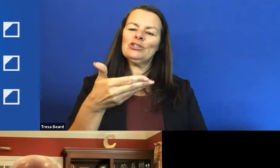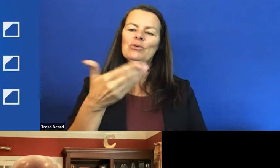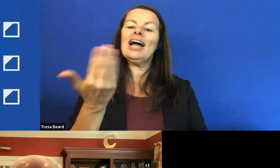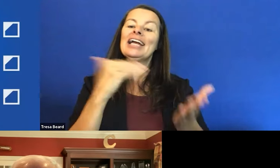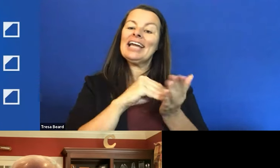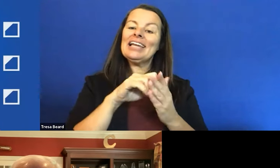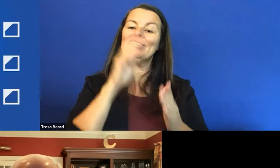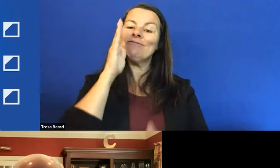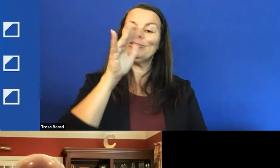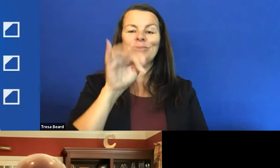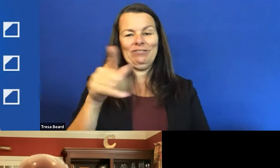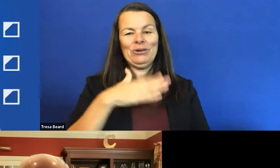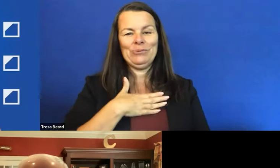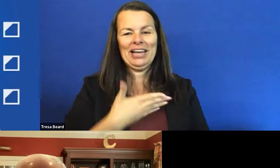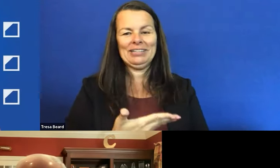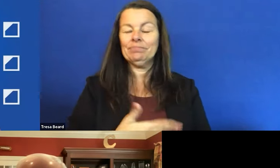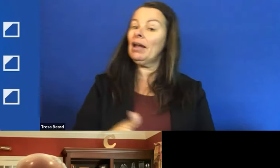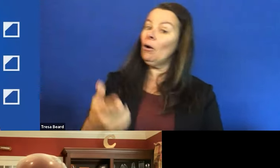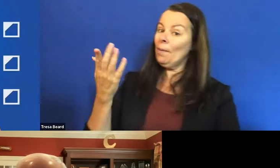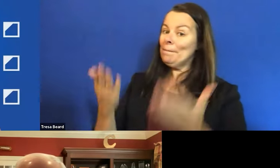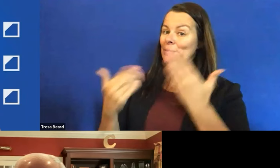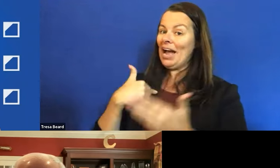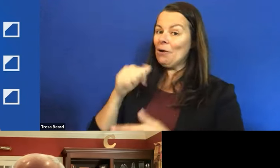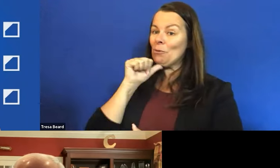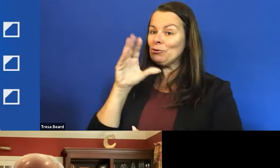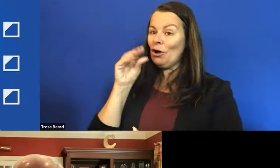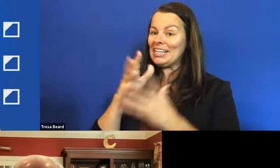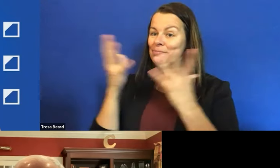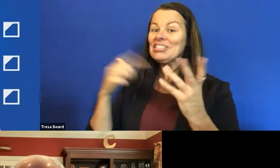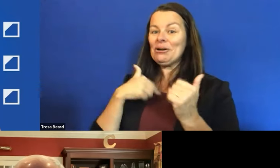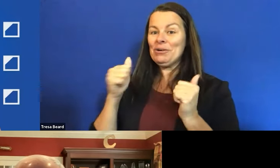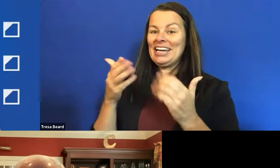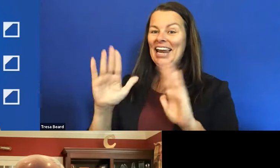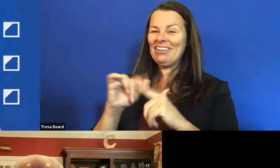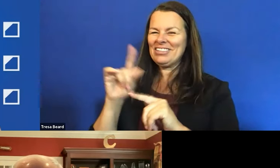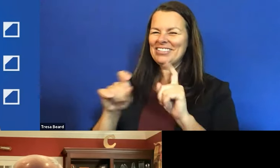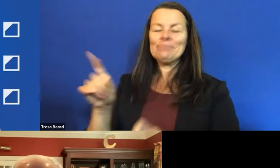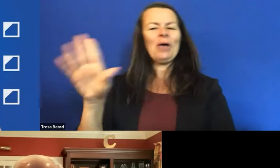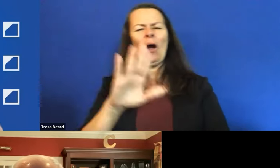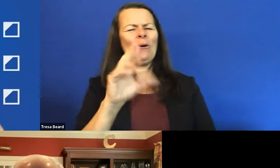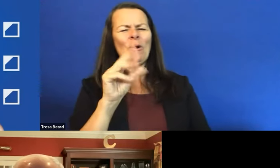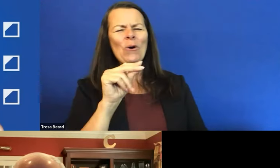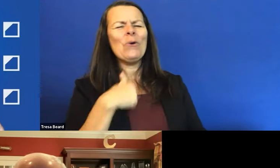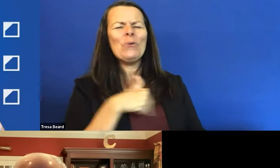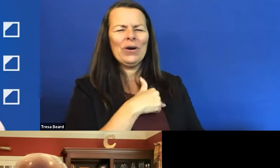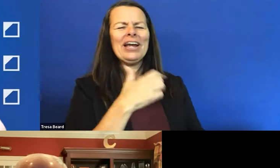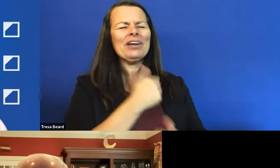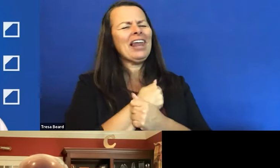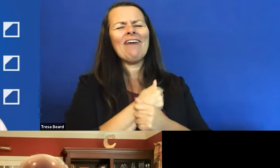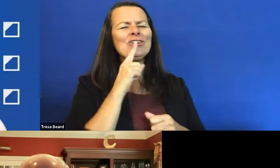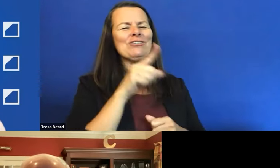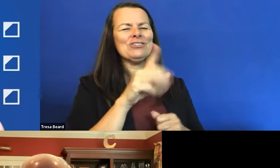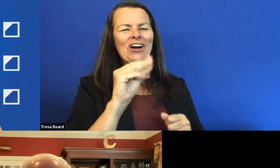if you're willing. maybe I won't talk as much and there can be some questions. No, I'd love you. I'd love you to talk as much as you like. It was